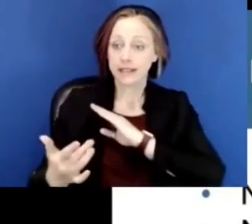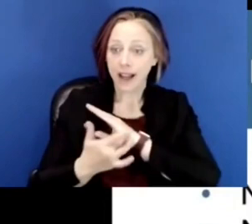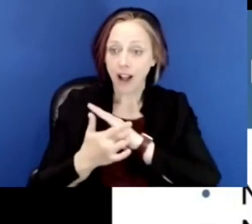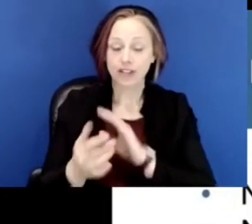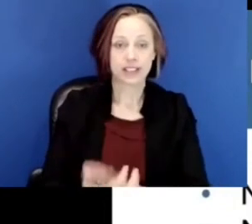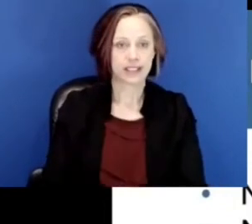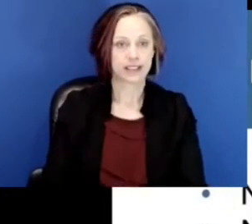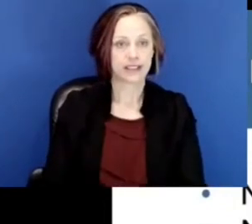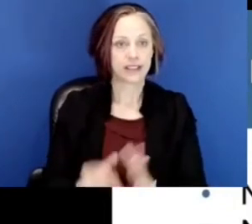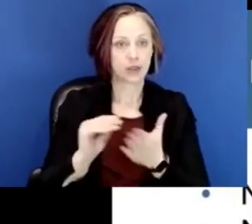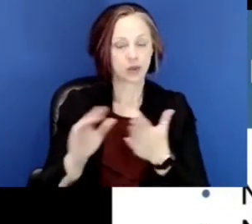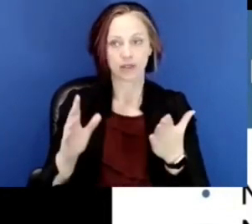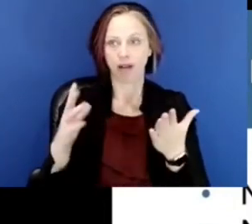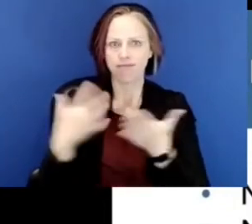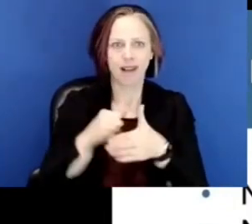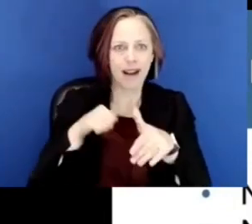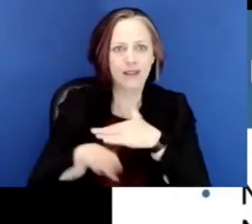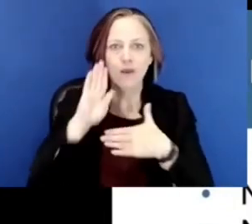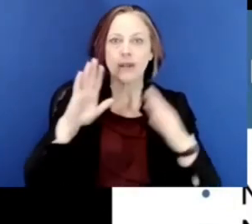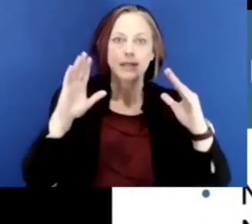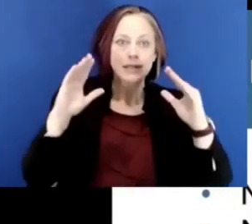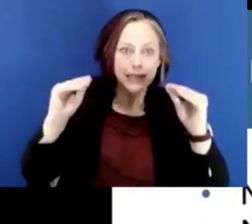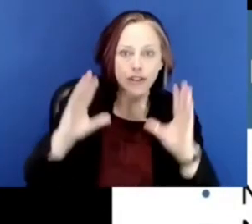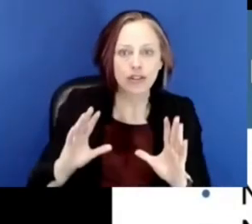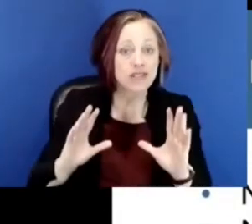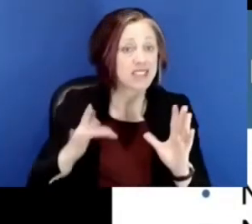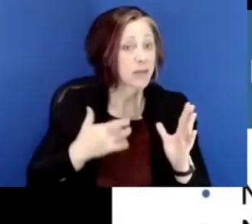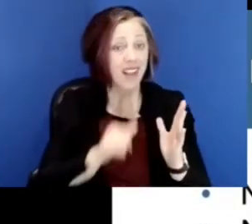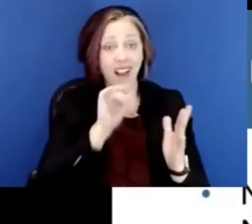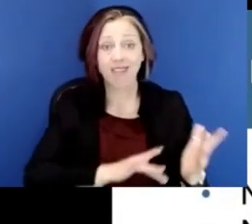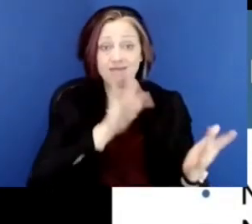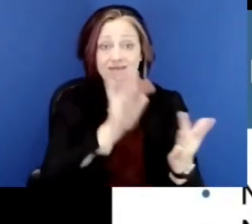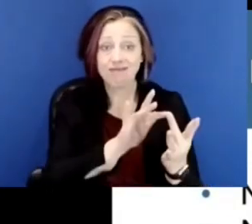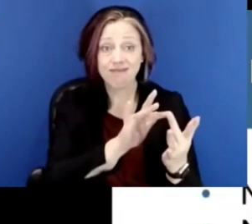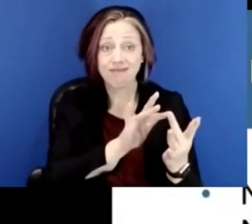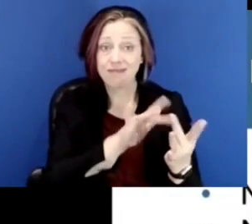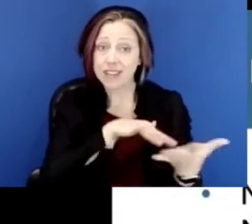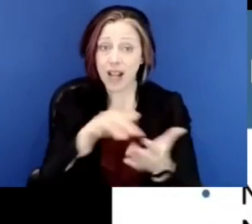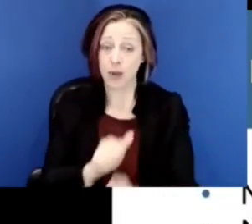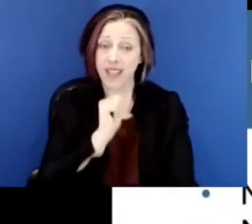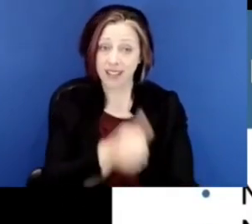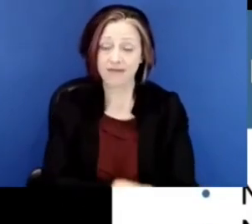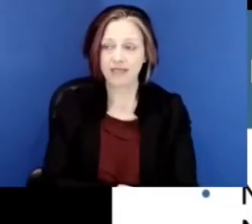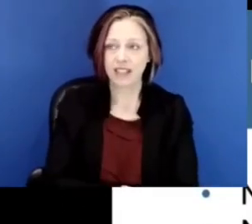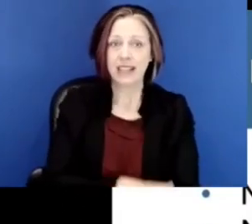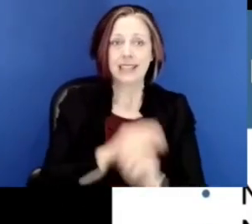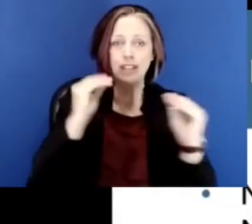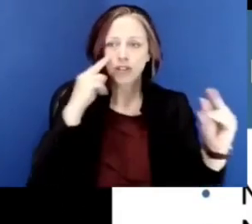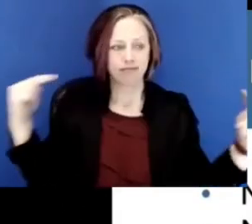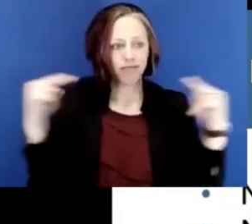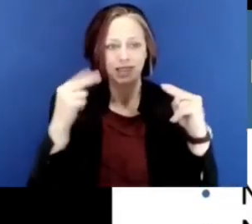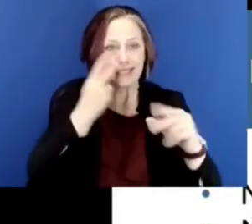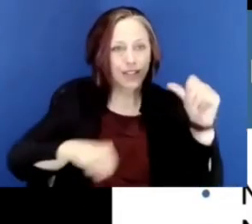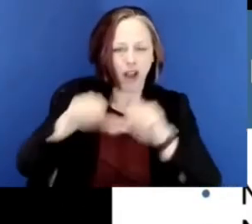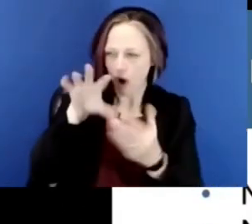technology, students could get access to teachers that they would not otherwise get to study with and teachers could